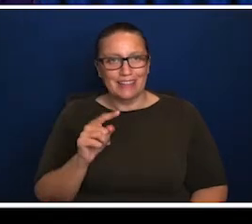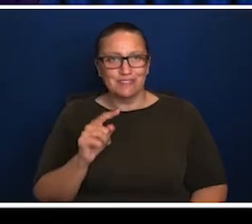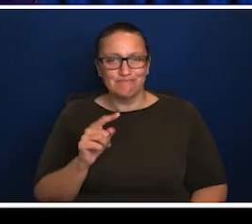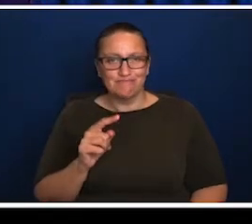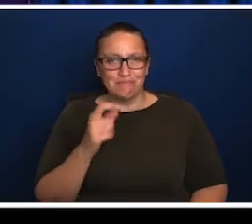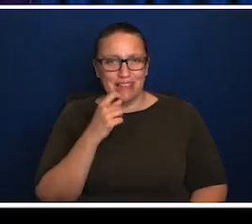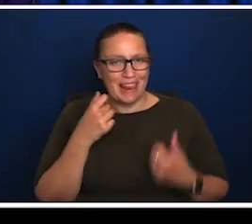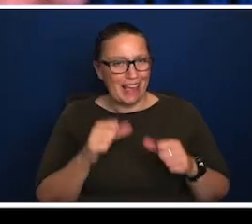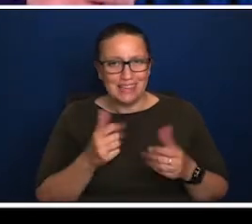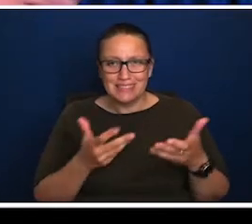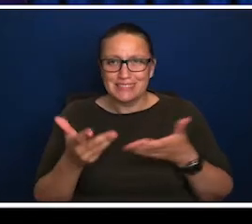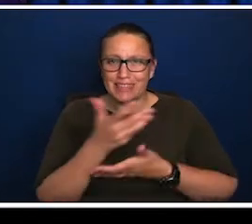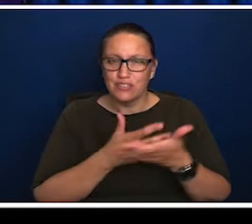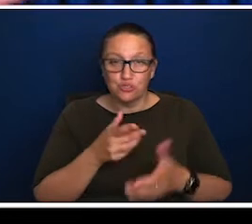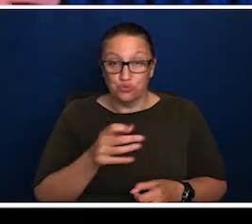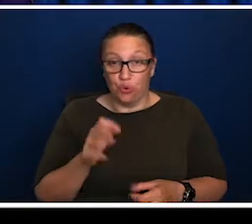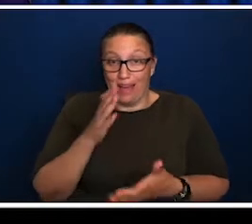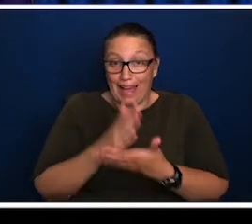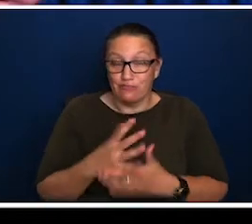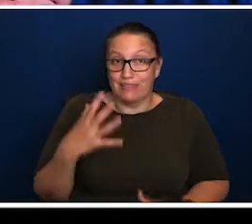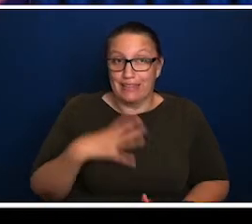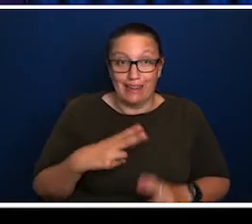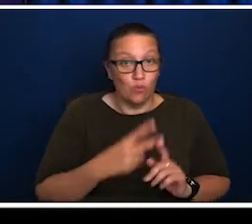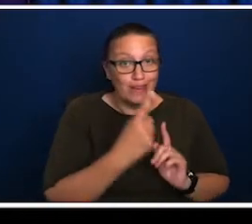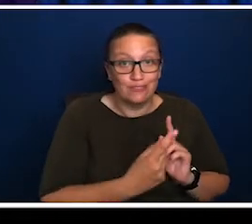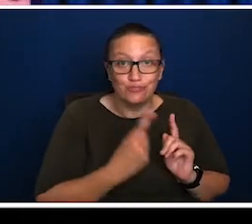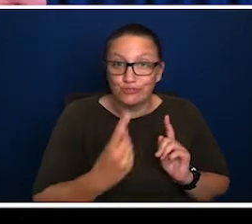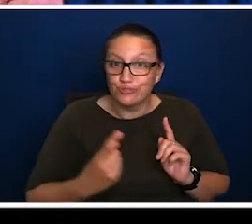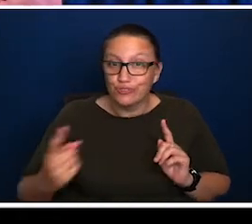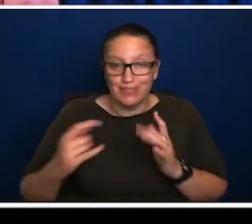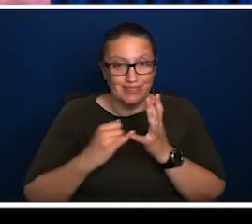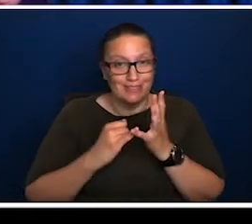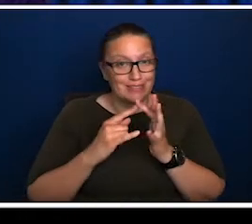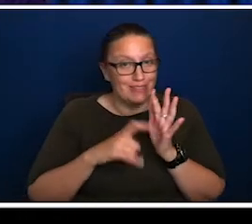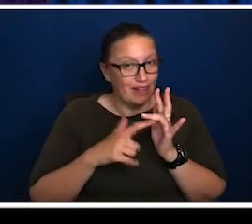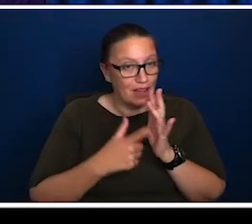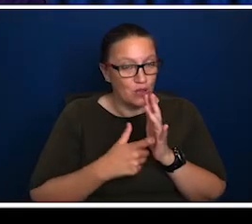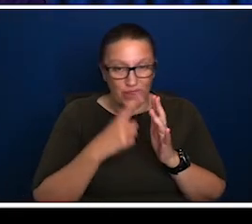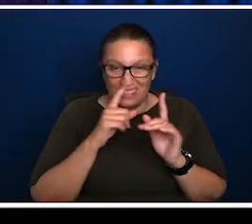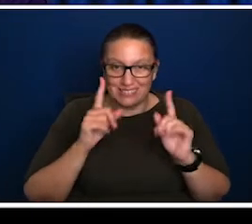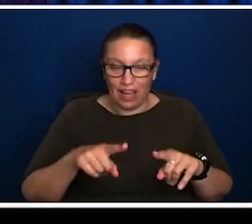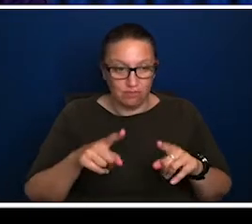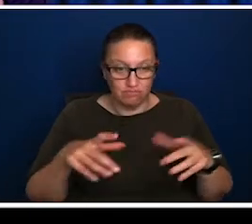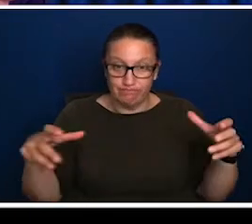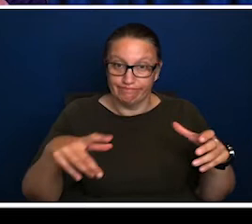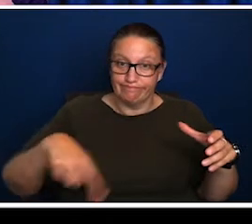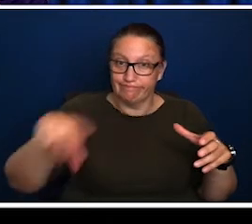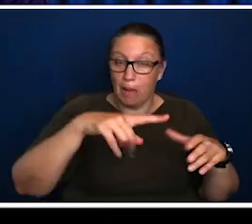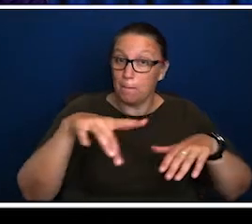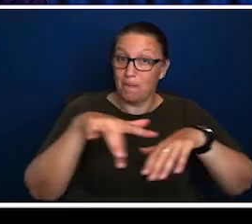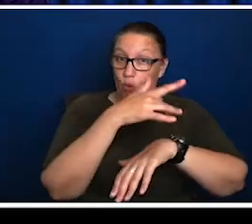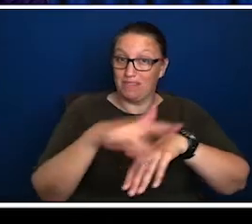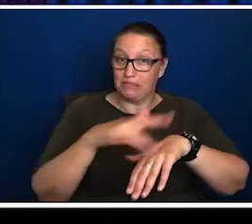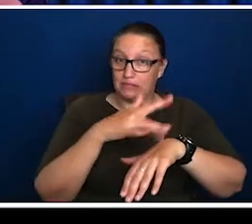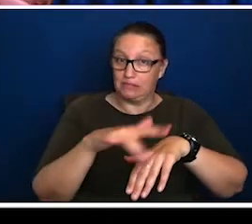have sector by sector. You almost cross, start crossing the streams and talking to everybody in the same performance space, the same activity space,